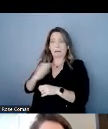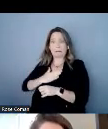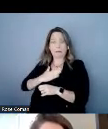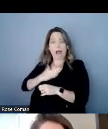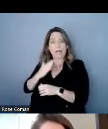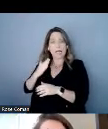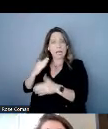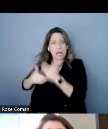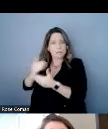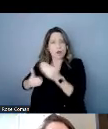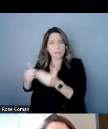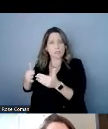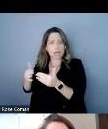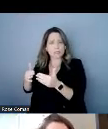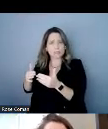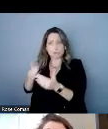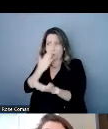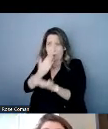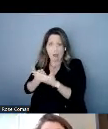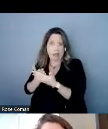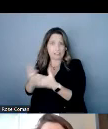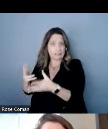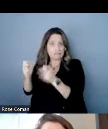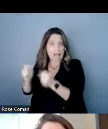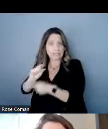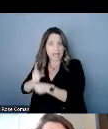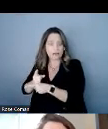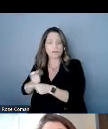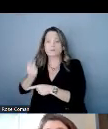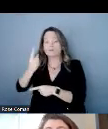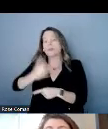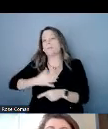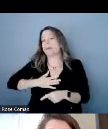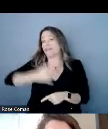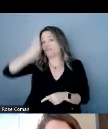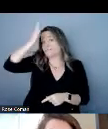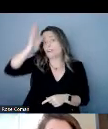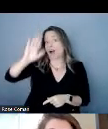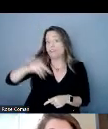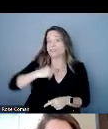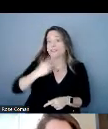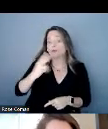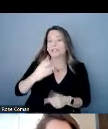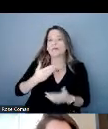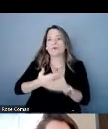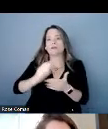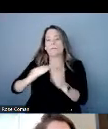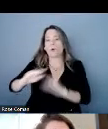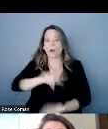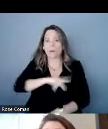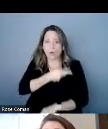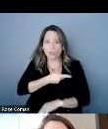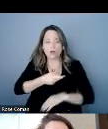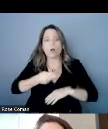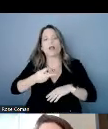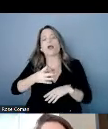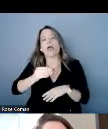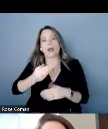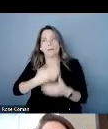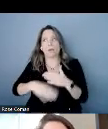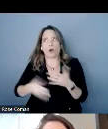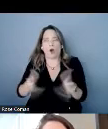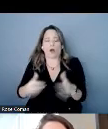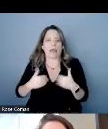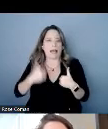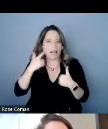and it's accurate now voices like my father's for example he was born in portugal and born with hearing loss automatic